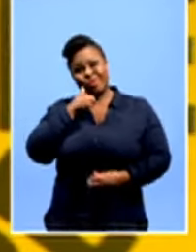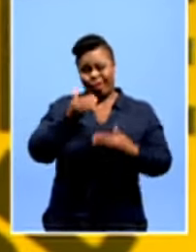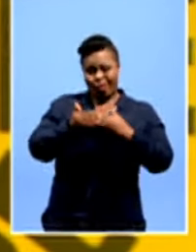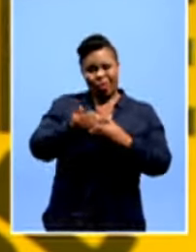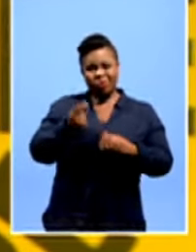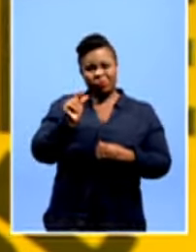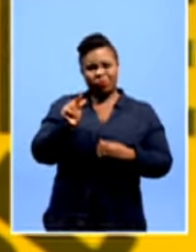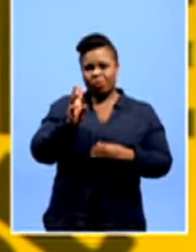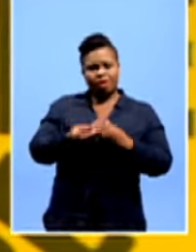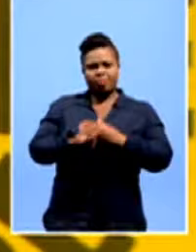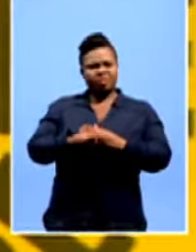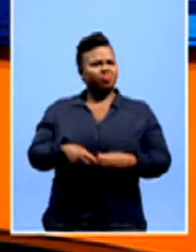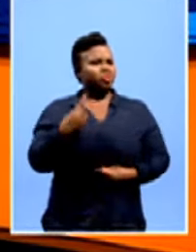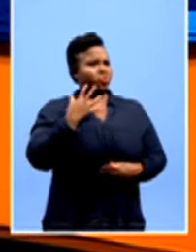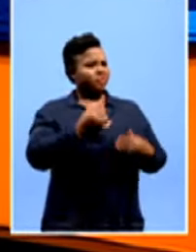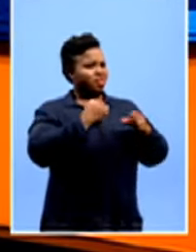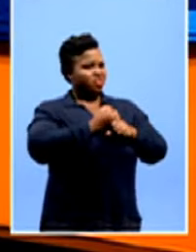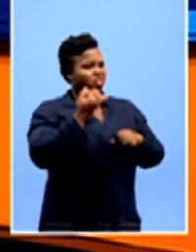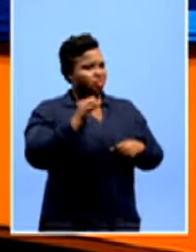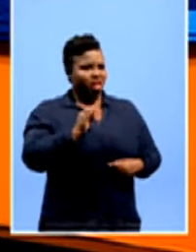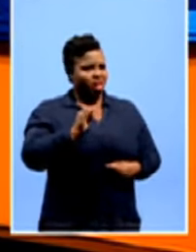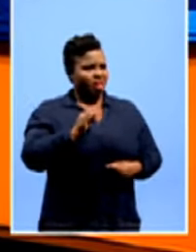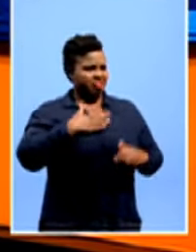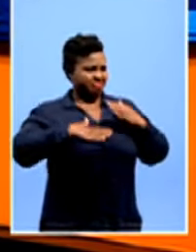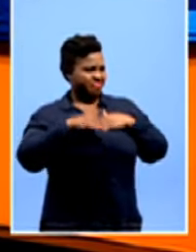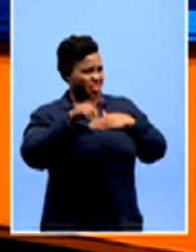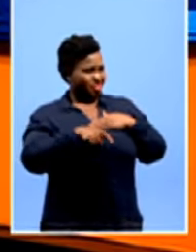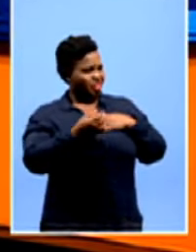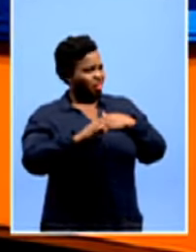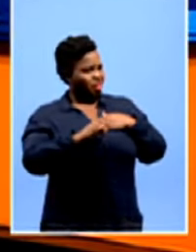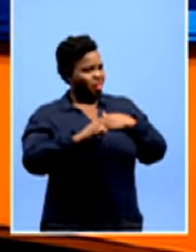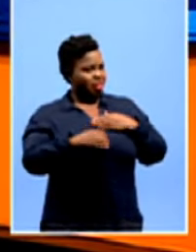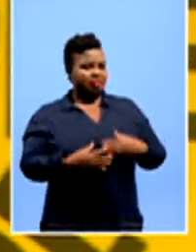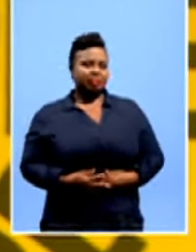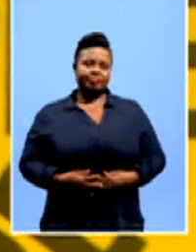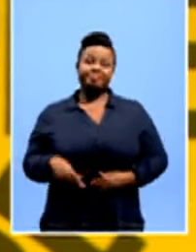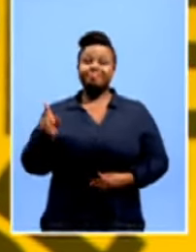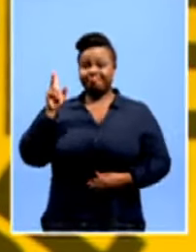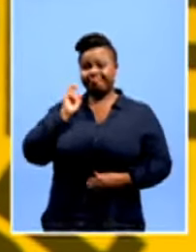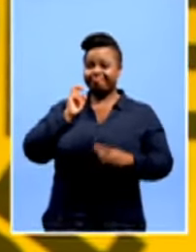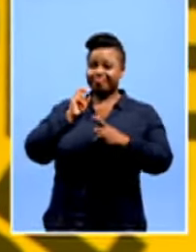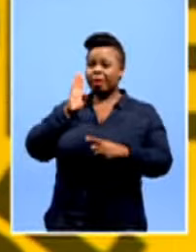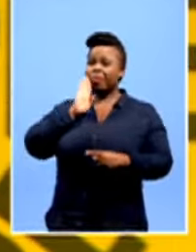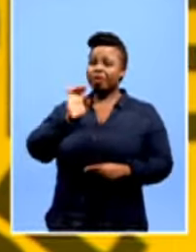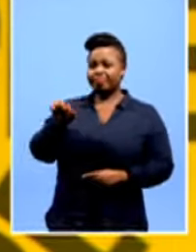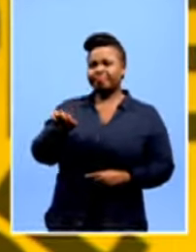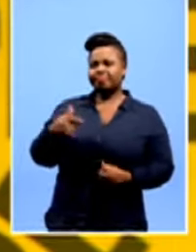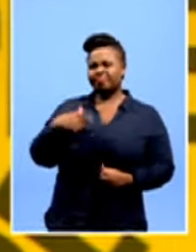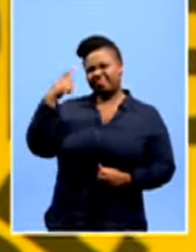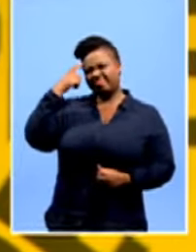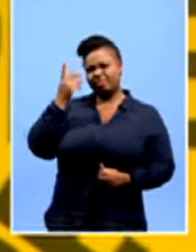I think it's going to take its toll. 25 years into it, we still must be patient. Listen, Bongani, I think, you know,